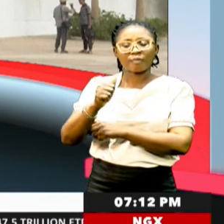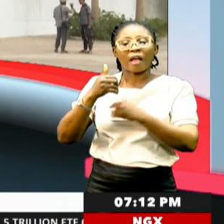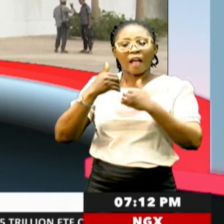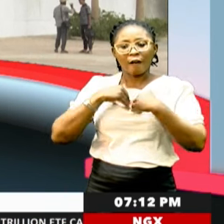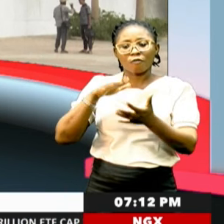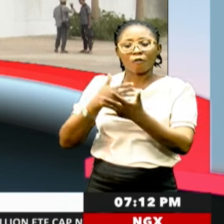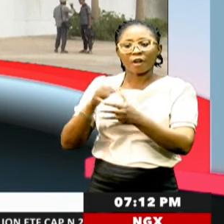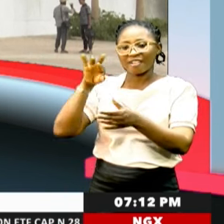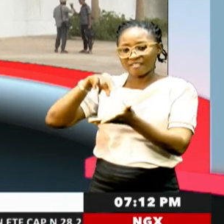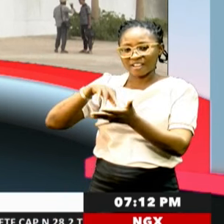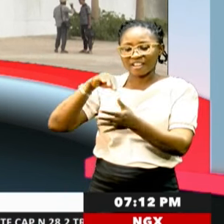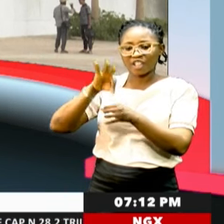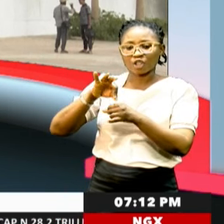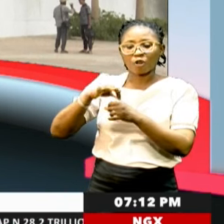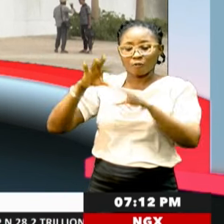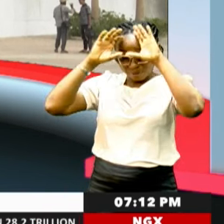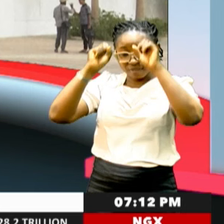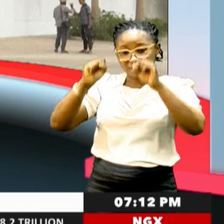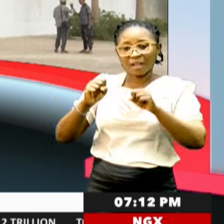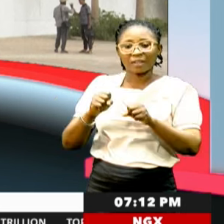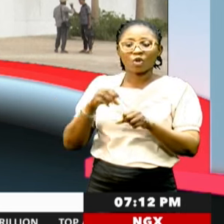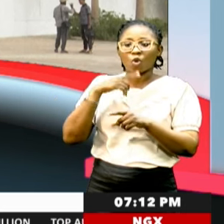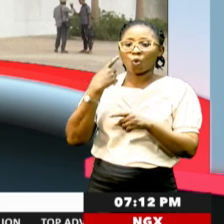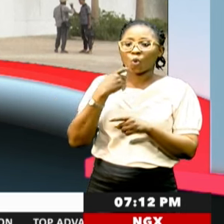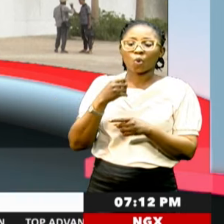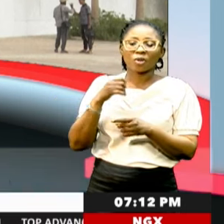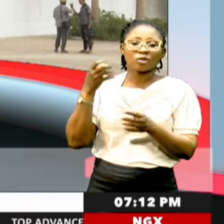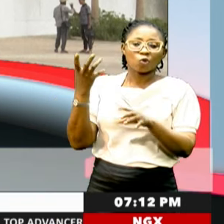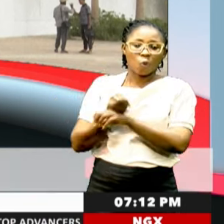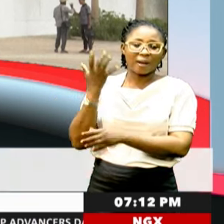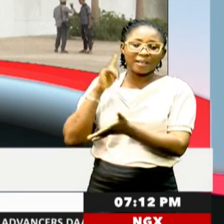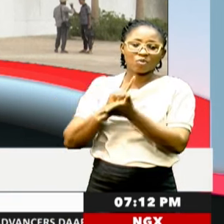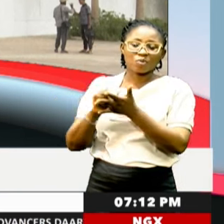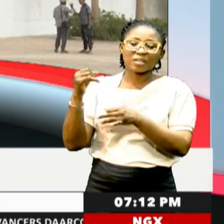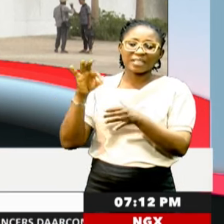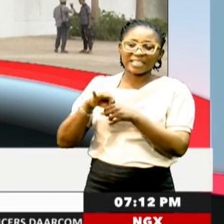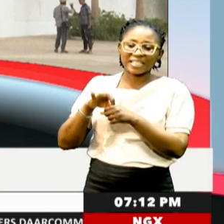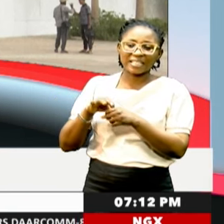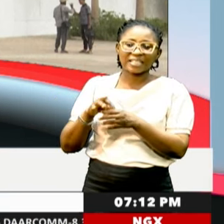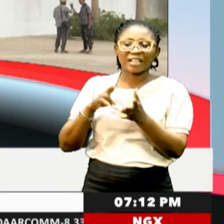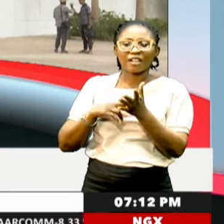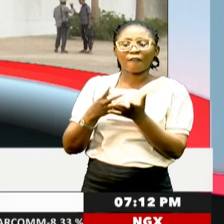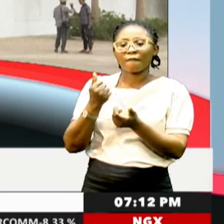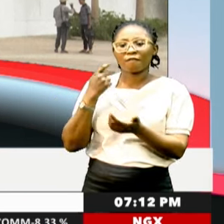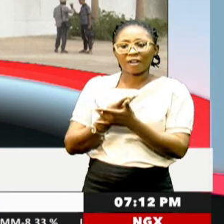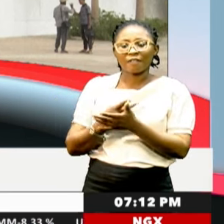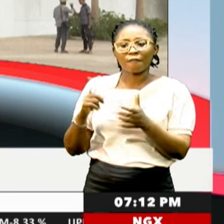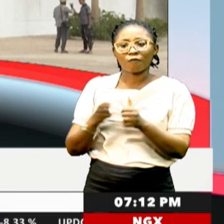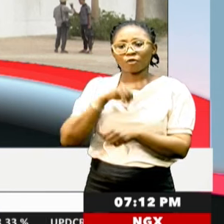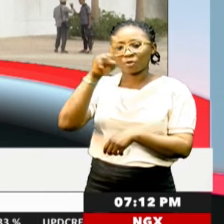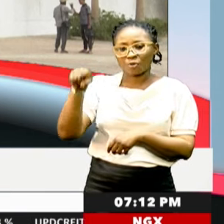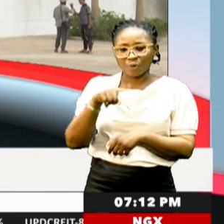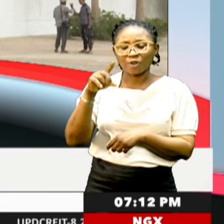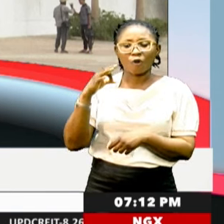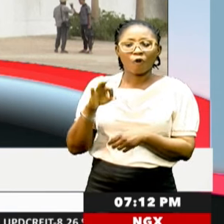Mohamed Ul-Sheikh El-Gajwani in last weekend's election. The court validated Monday's first-round results that put